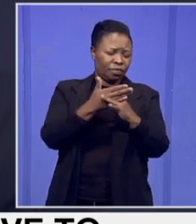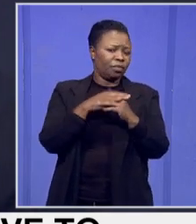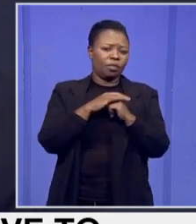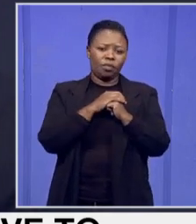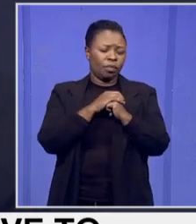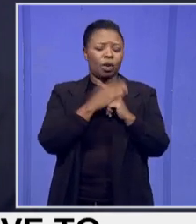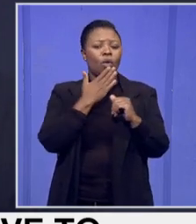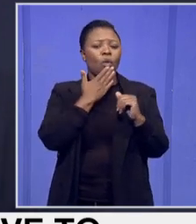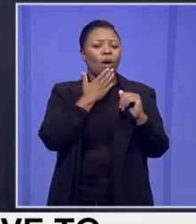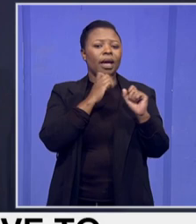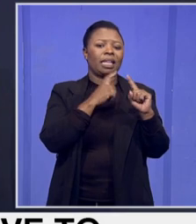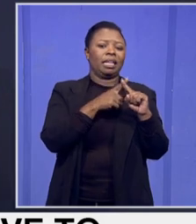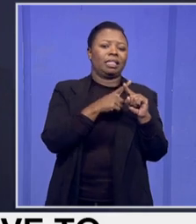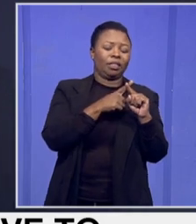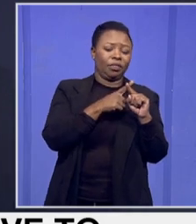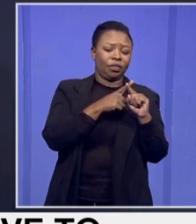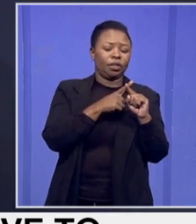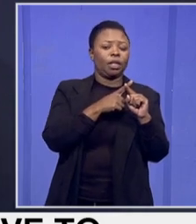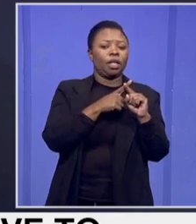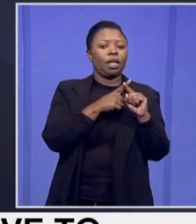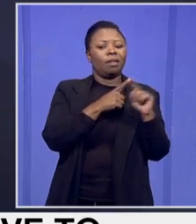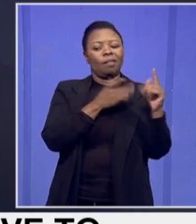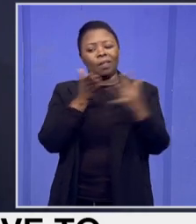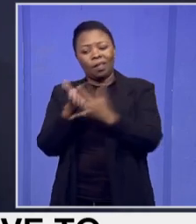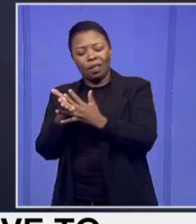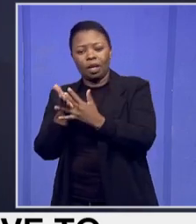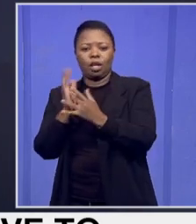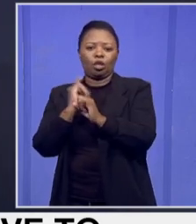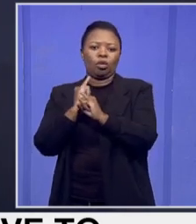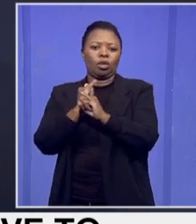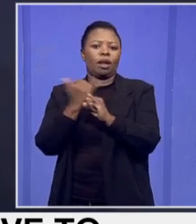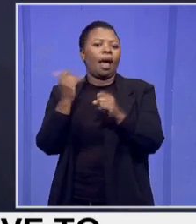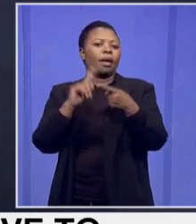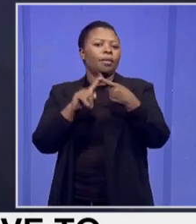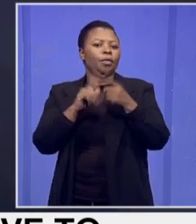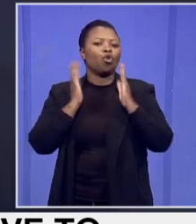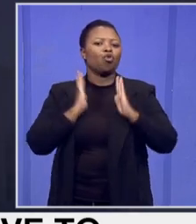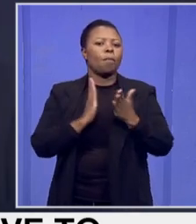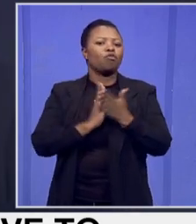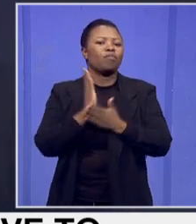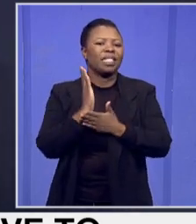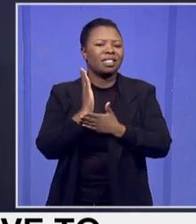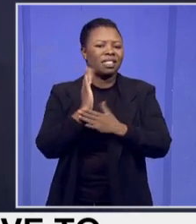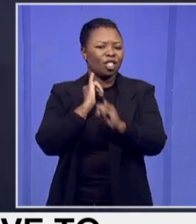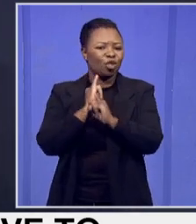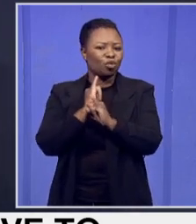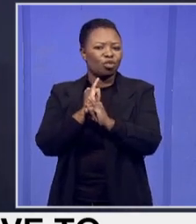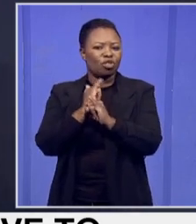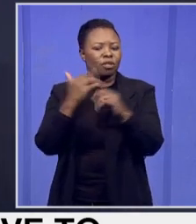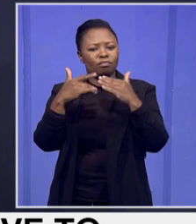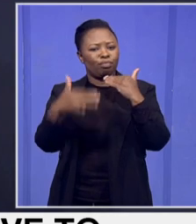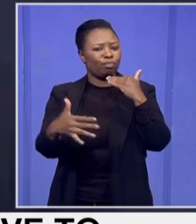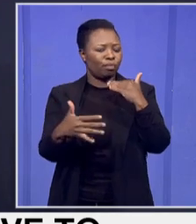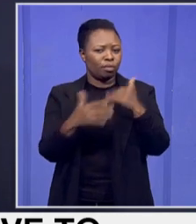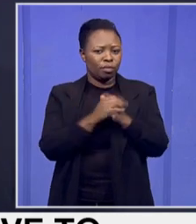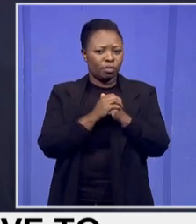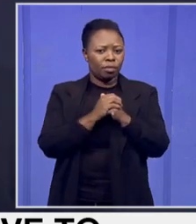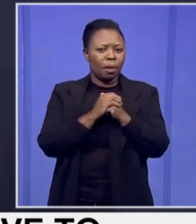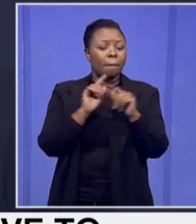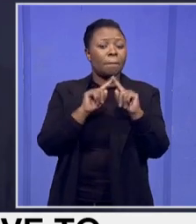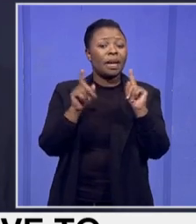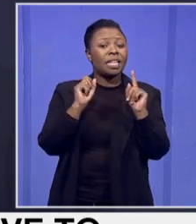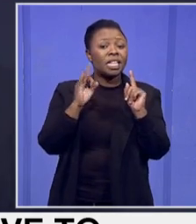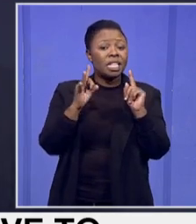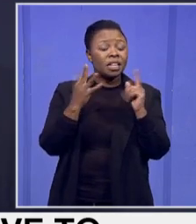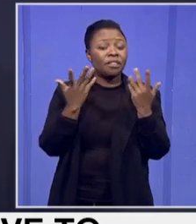executive with institutions such as human rights institutions and so forth. But I think if there is